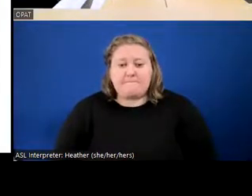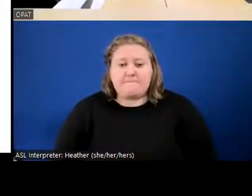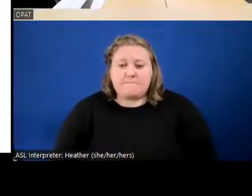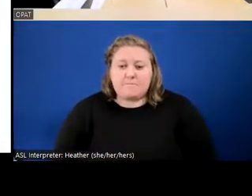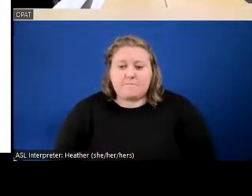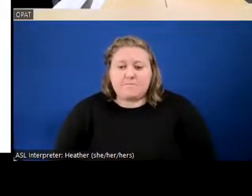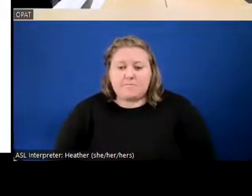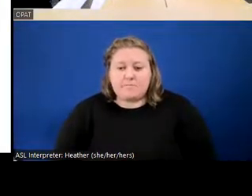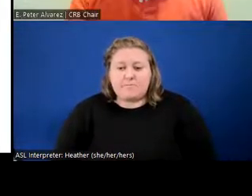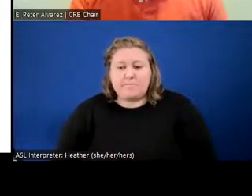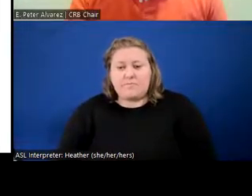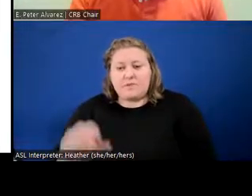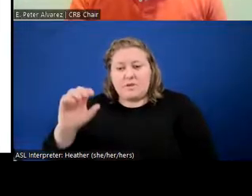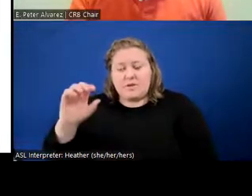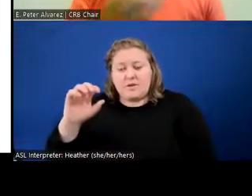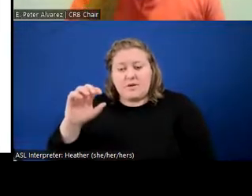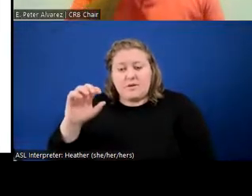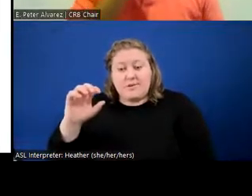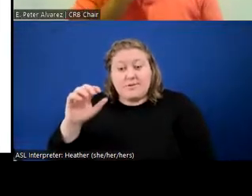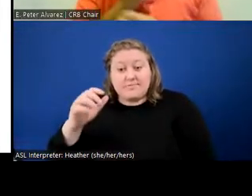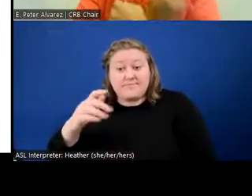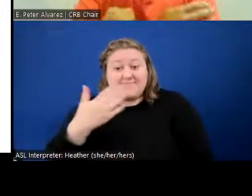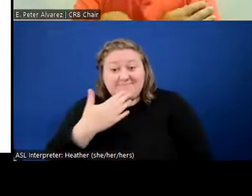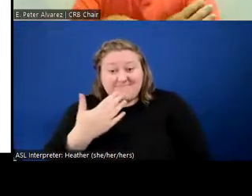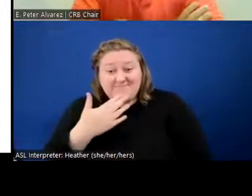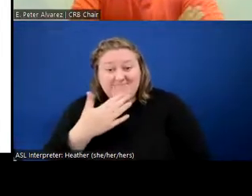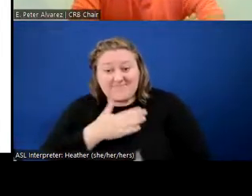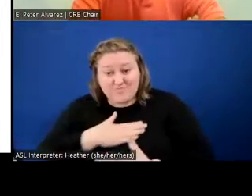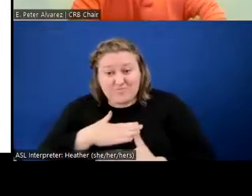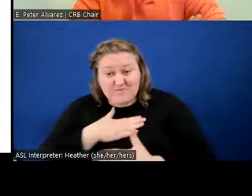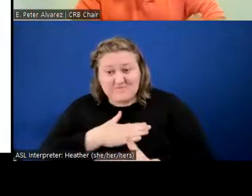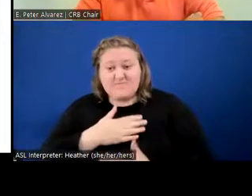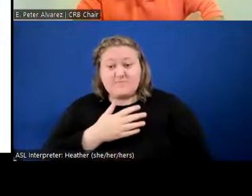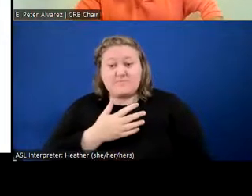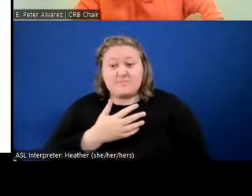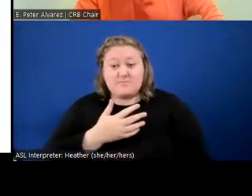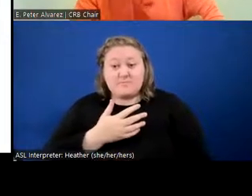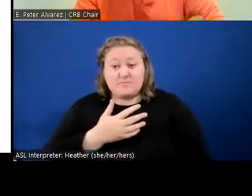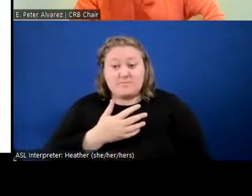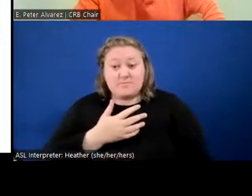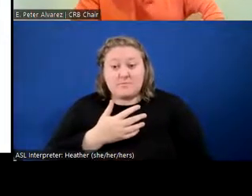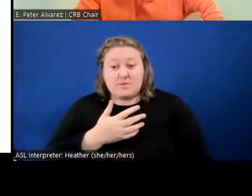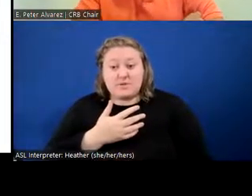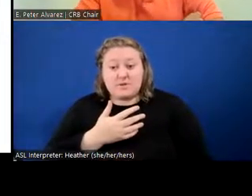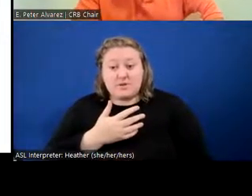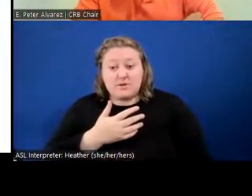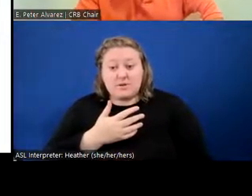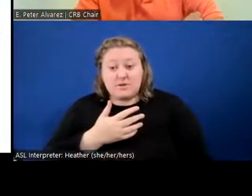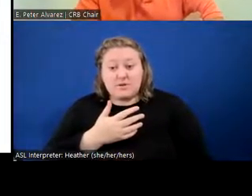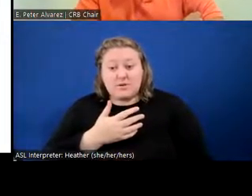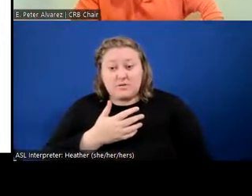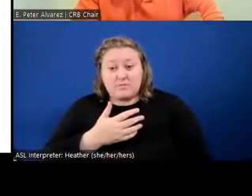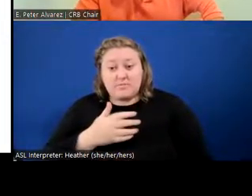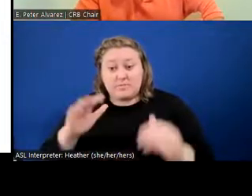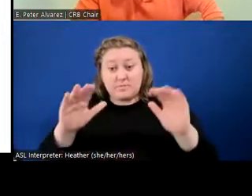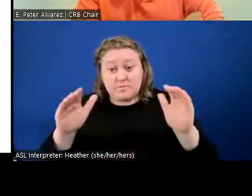I appreciate you both. Thank you. I also welcome the challenge to expand.